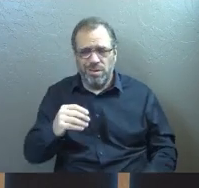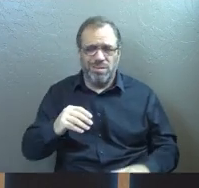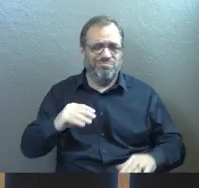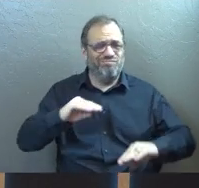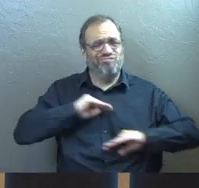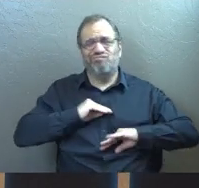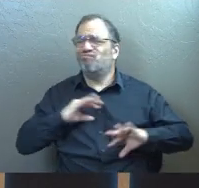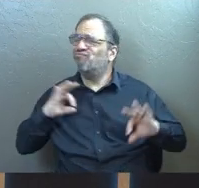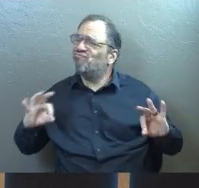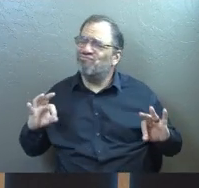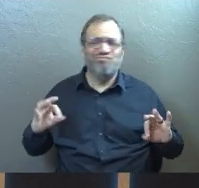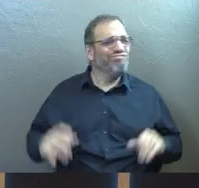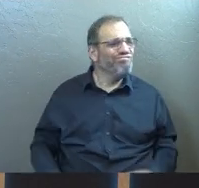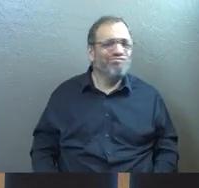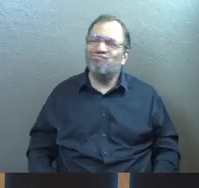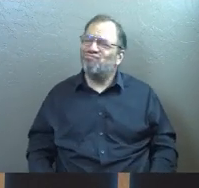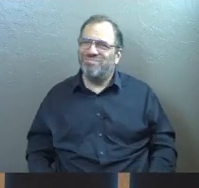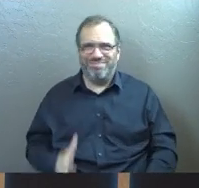fulfilled.